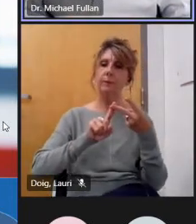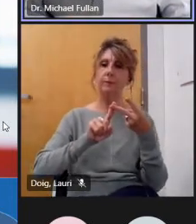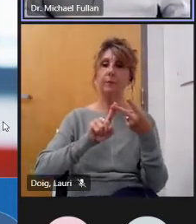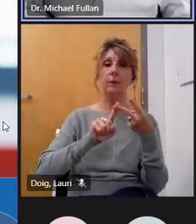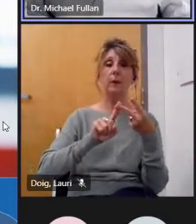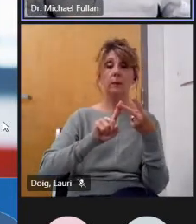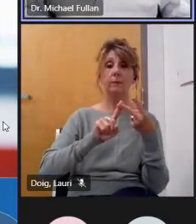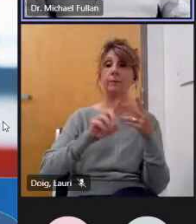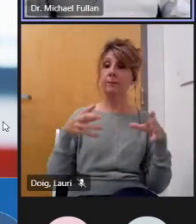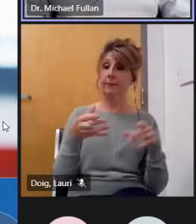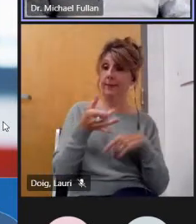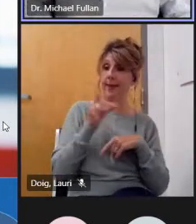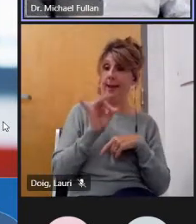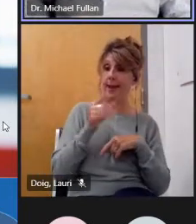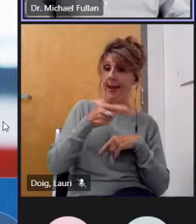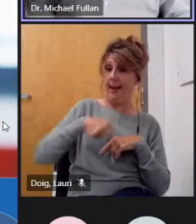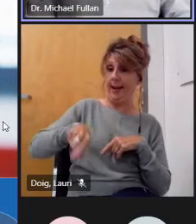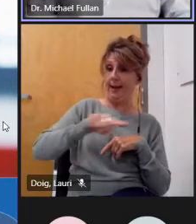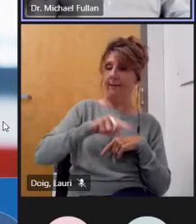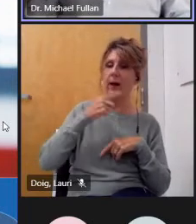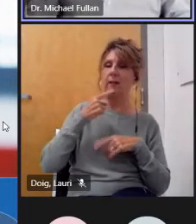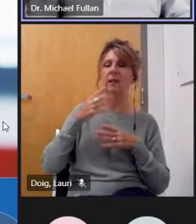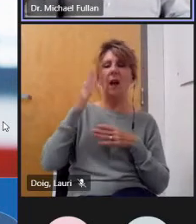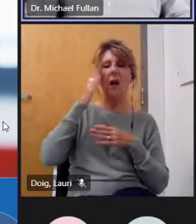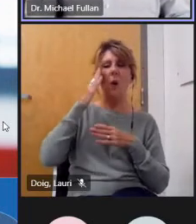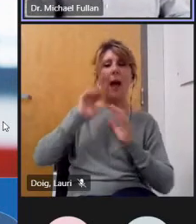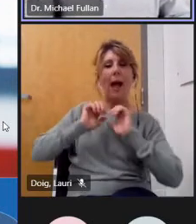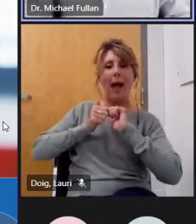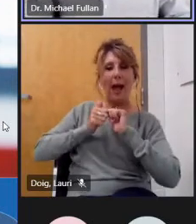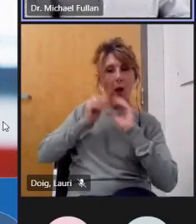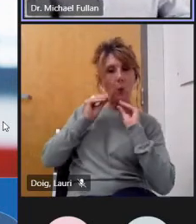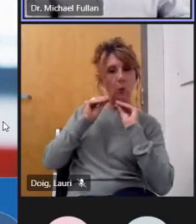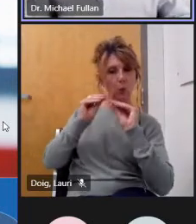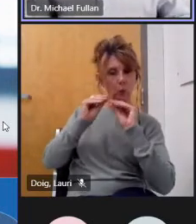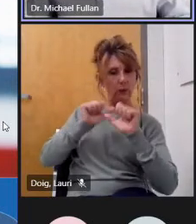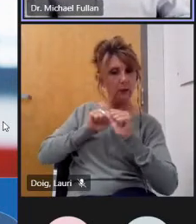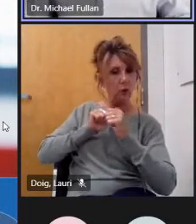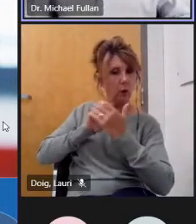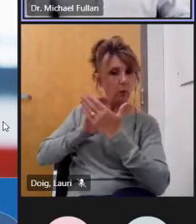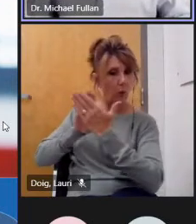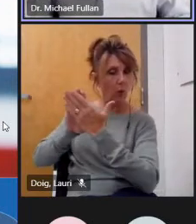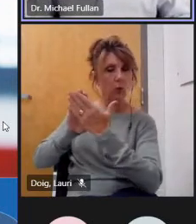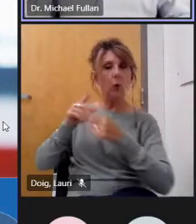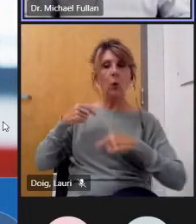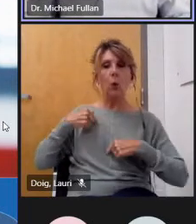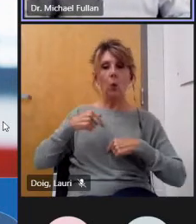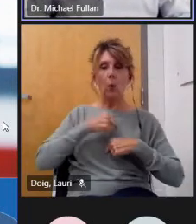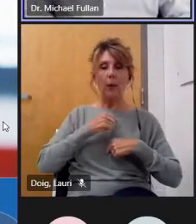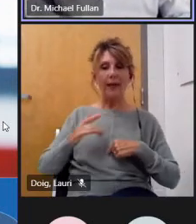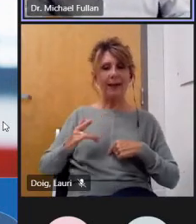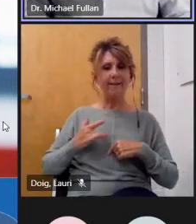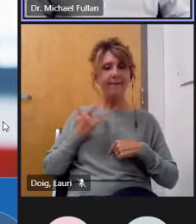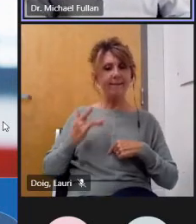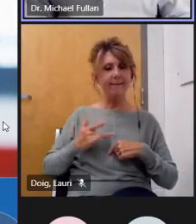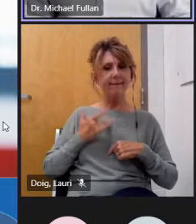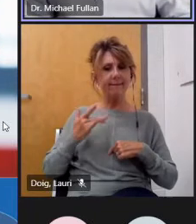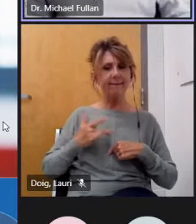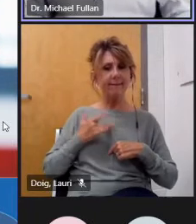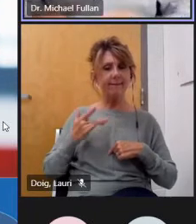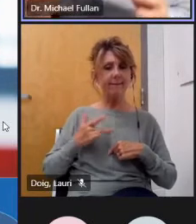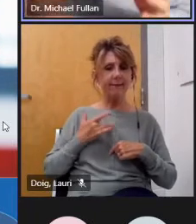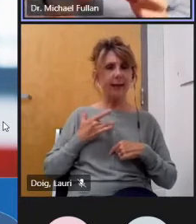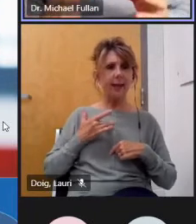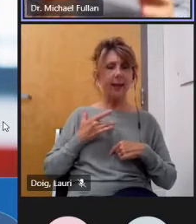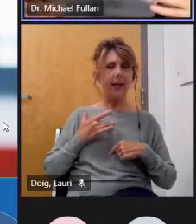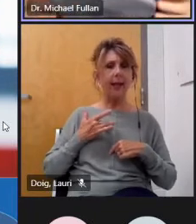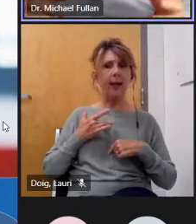come although we have come from learning and pedagogy originally we now fuse is the best word we fuse well-being and learning